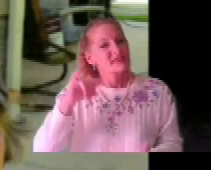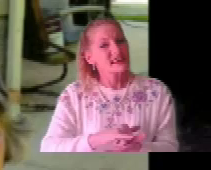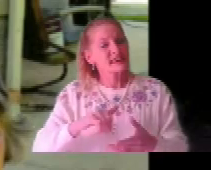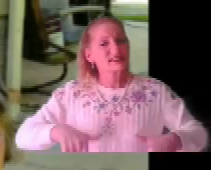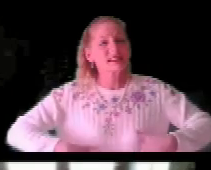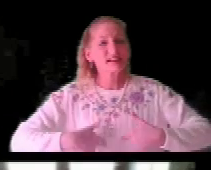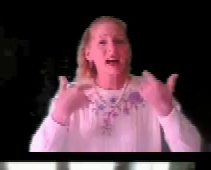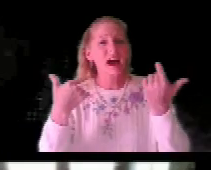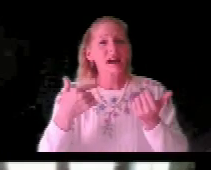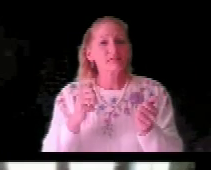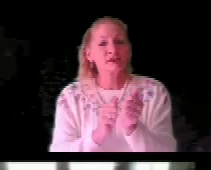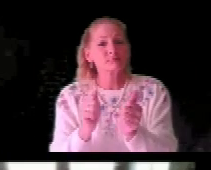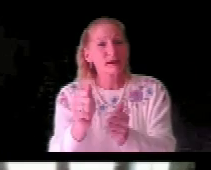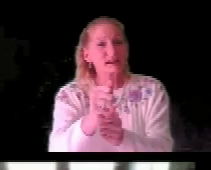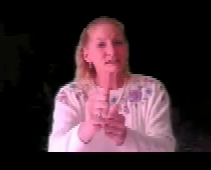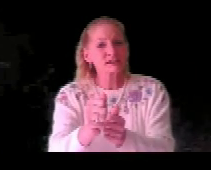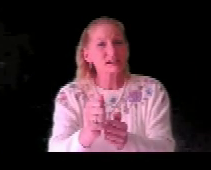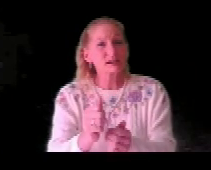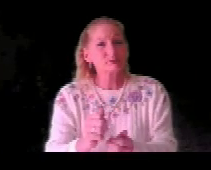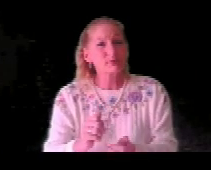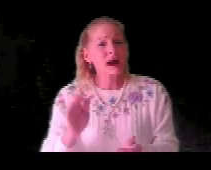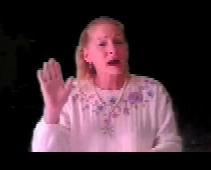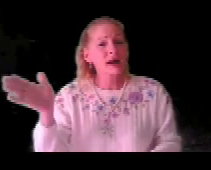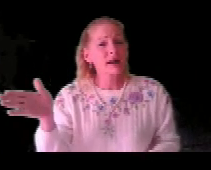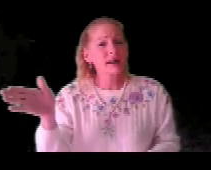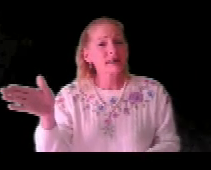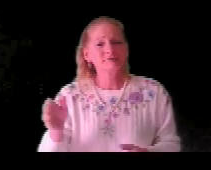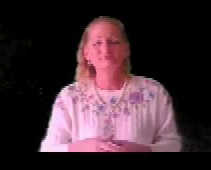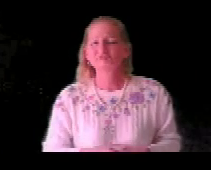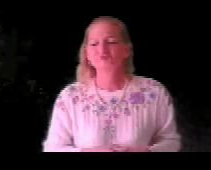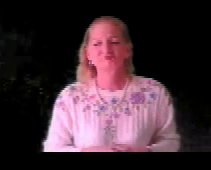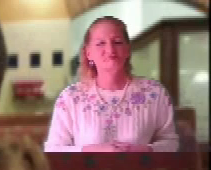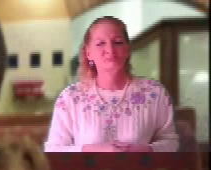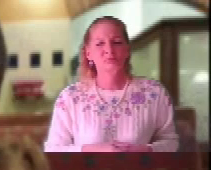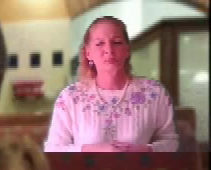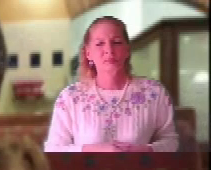Thinking that life is best than I